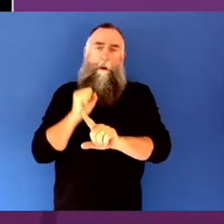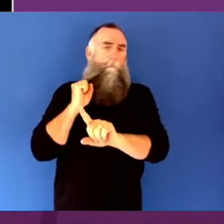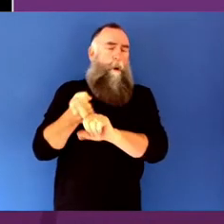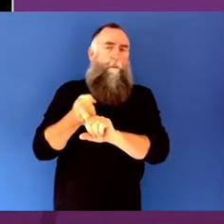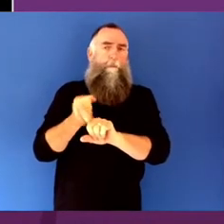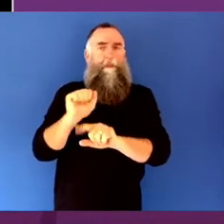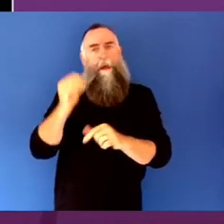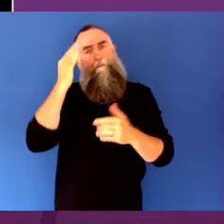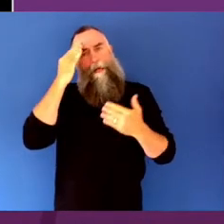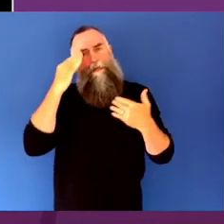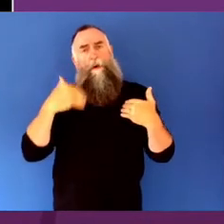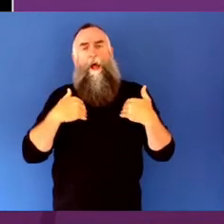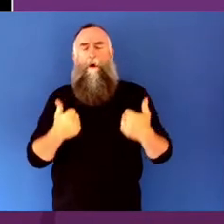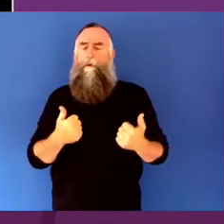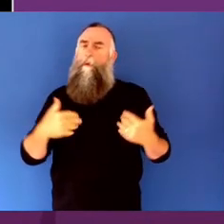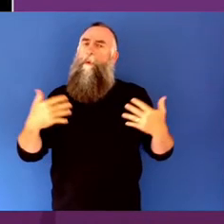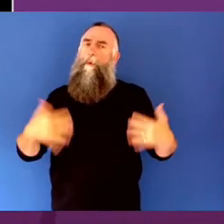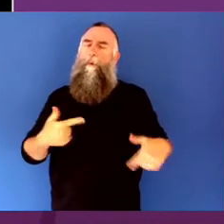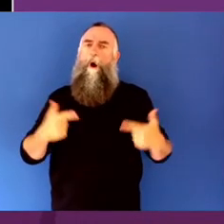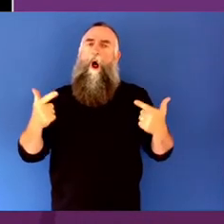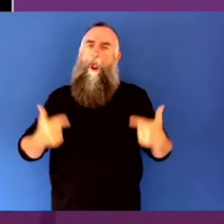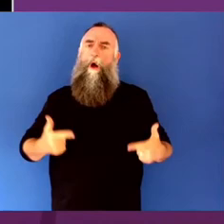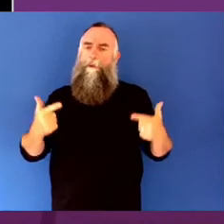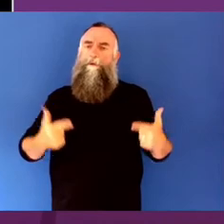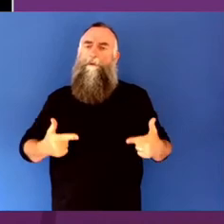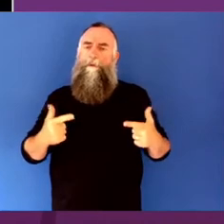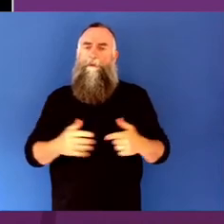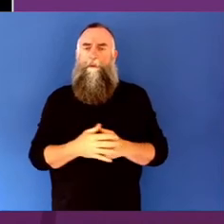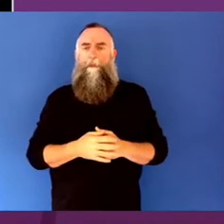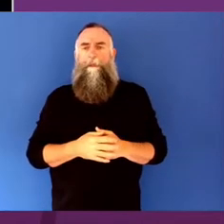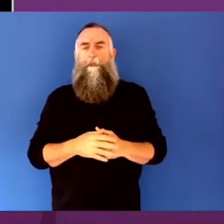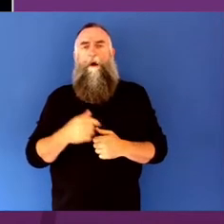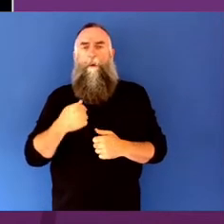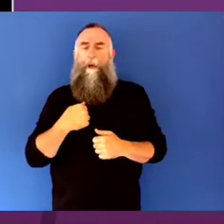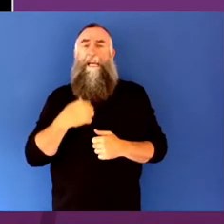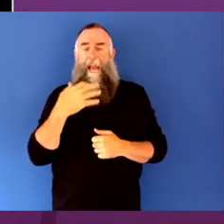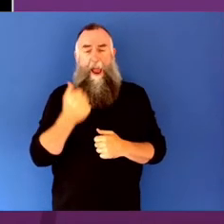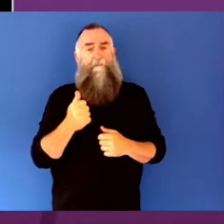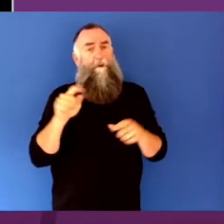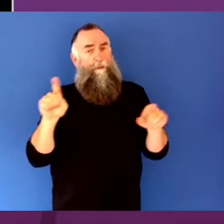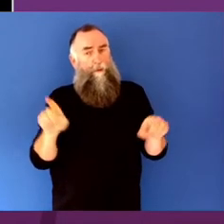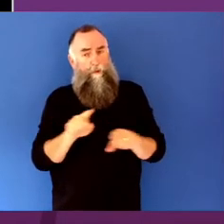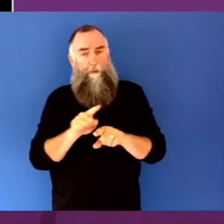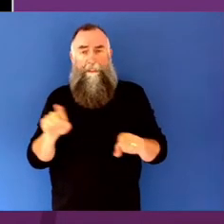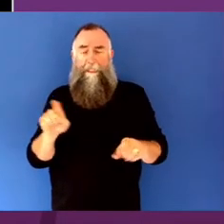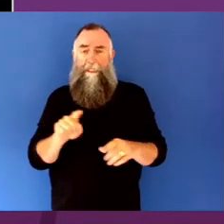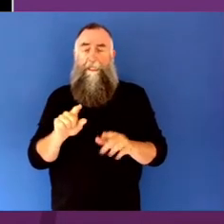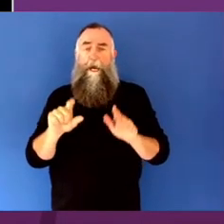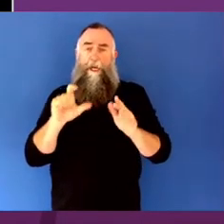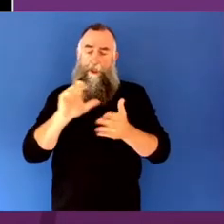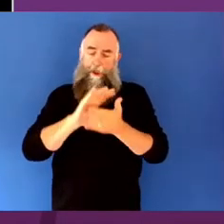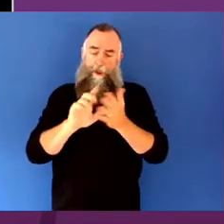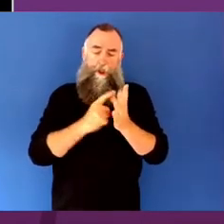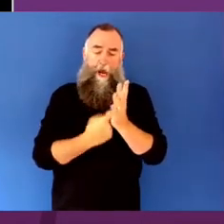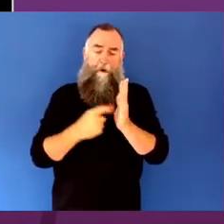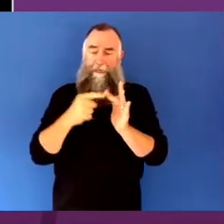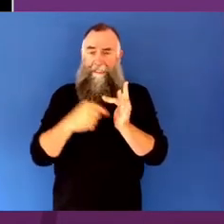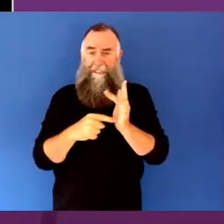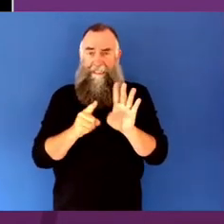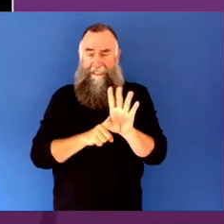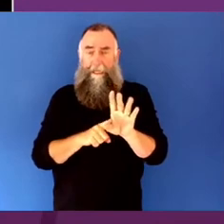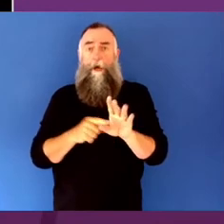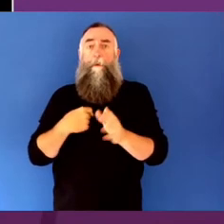the well-known and respected music industry charity. And with that funding, Support Act is providing